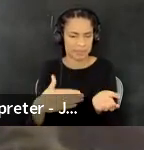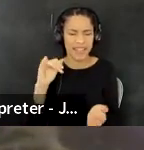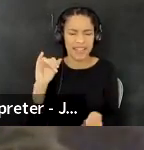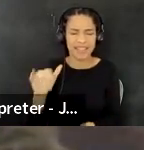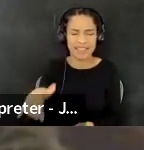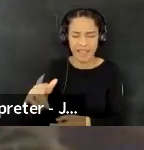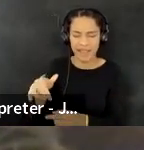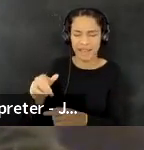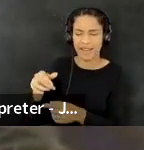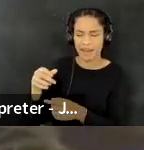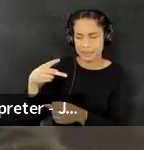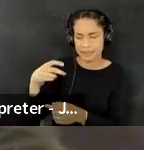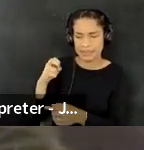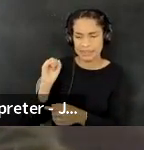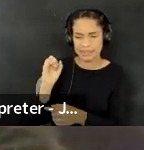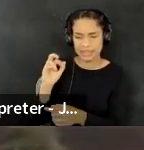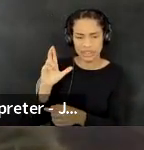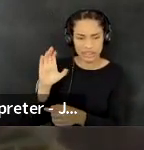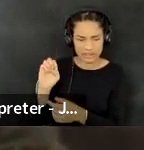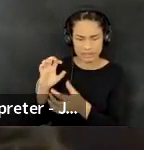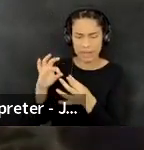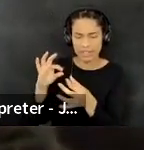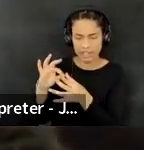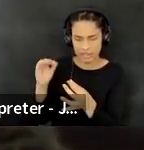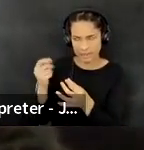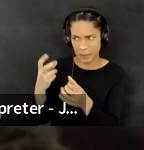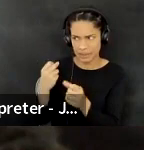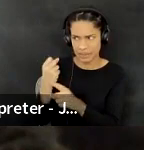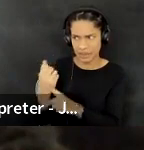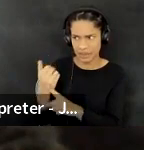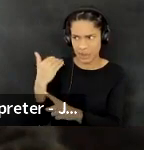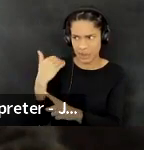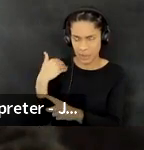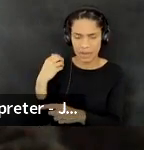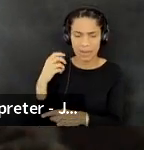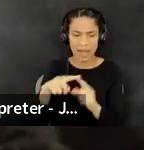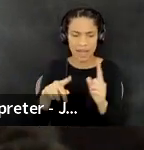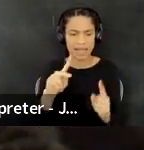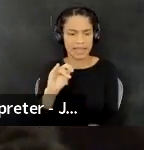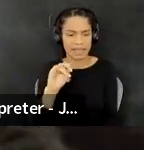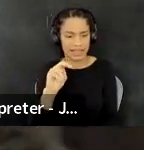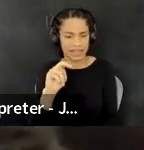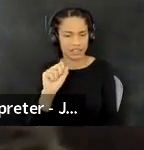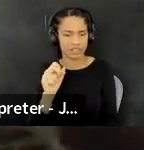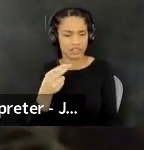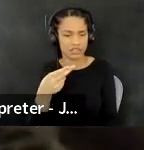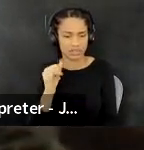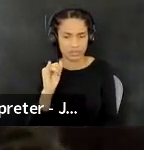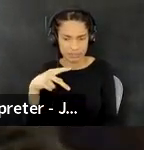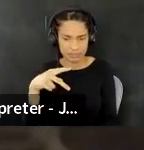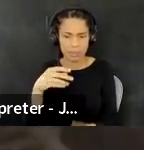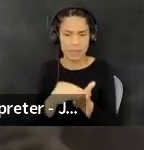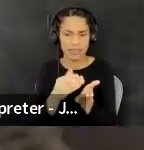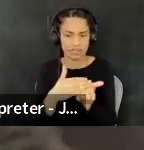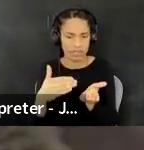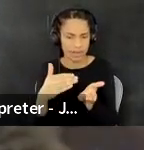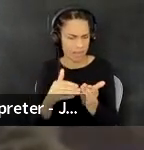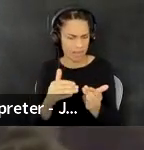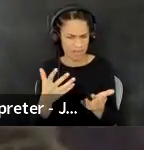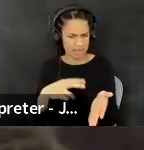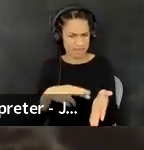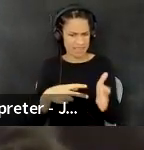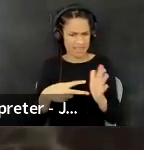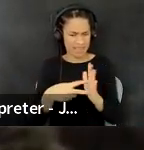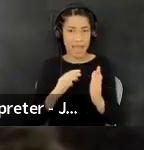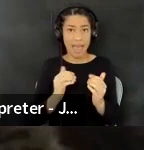conversation we had, I don't know, a few years ago. Um, so kinship budgets, what is a kinship budget? How do we frame, uh, our